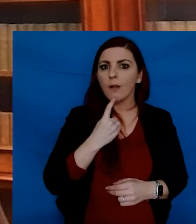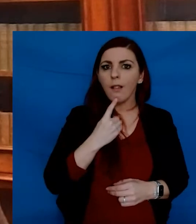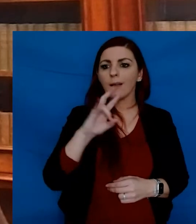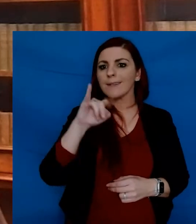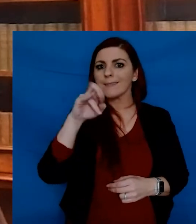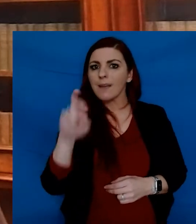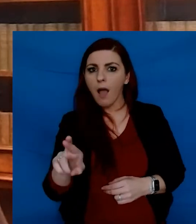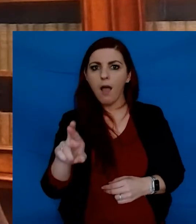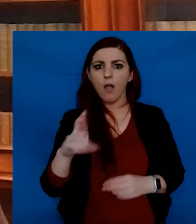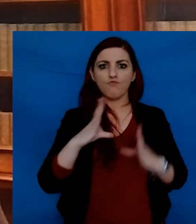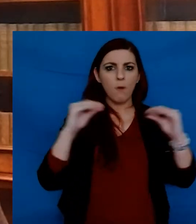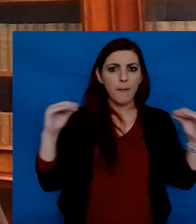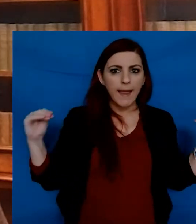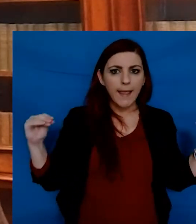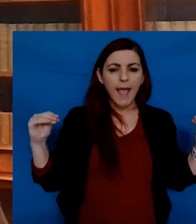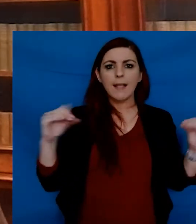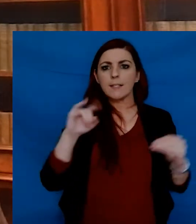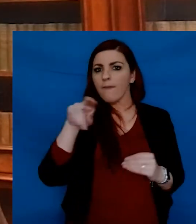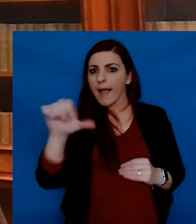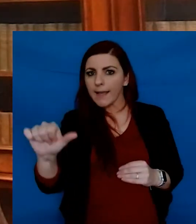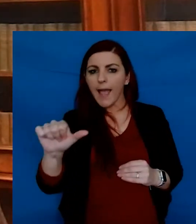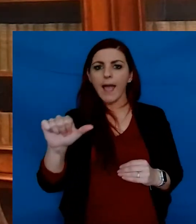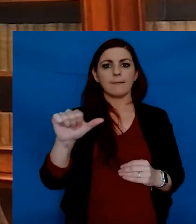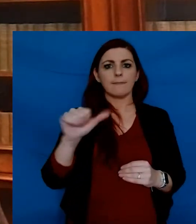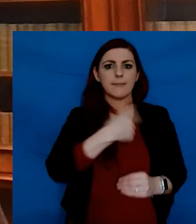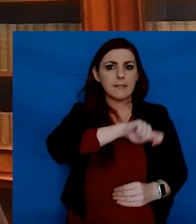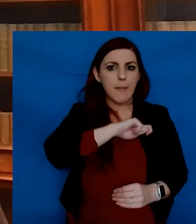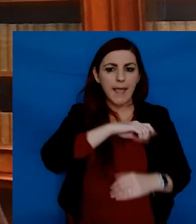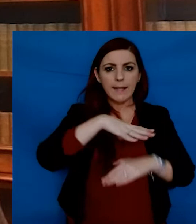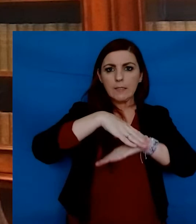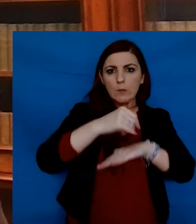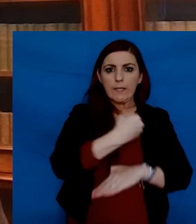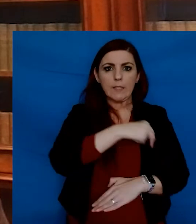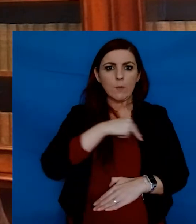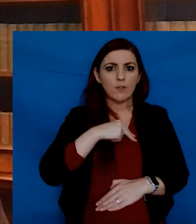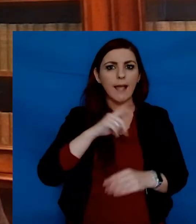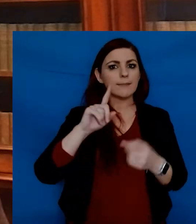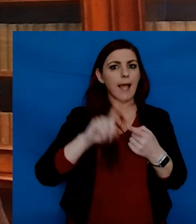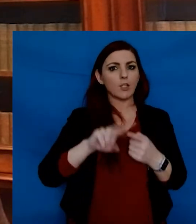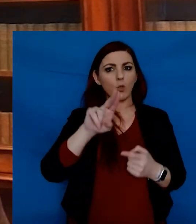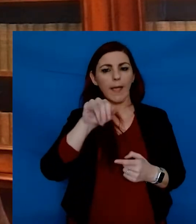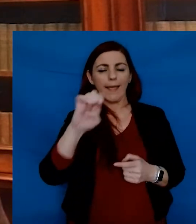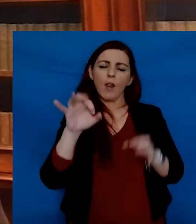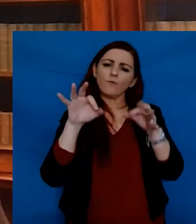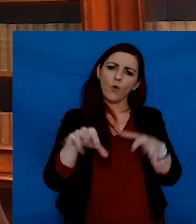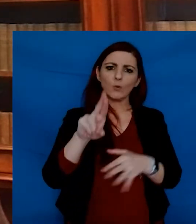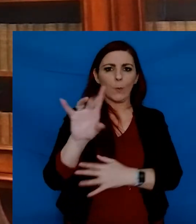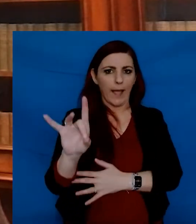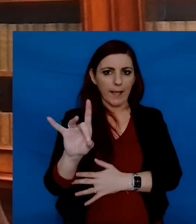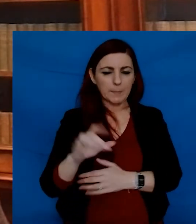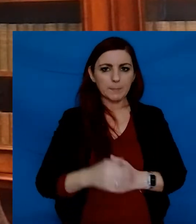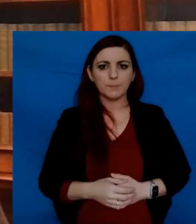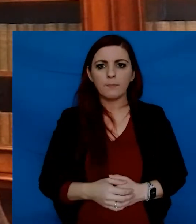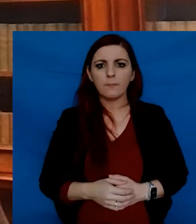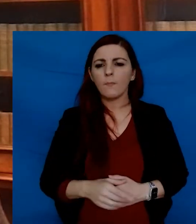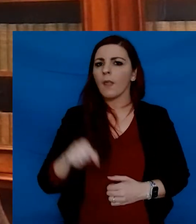Portugal, from Qatar, from Romania, Slovakia, Spain, Sweden, Switzerland, the UAE and, of course, the UK.